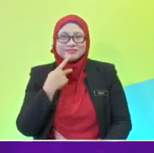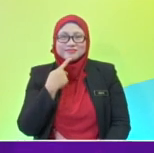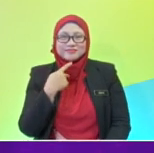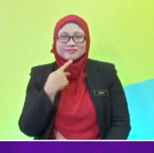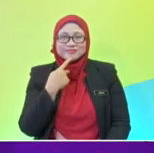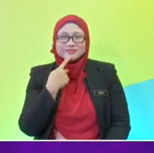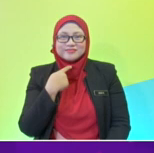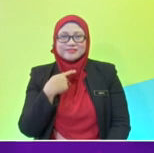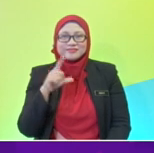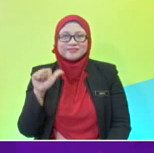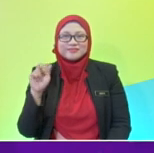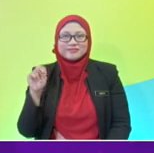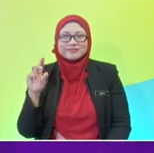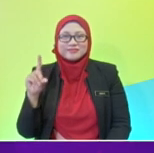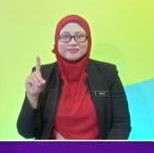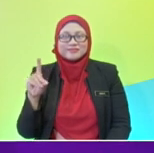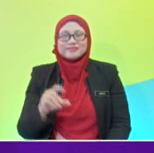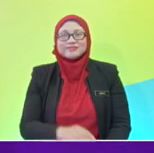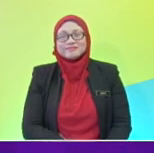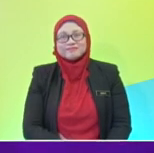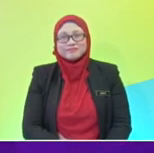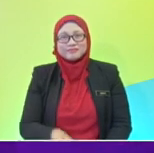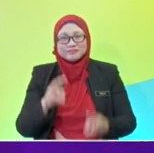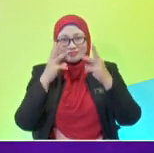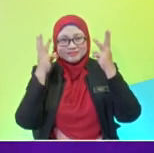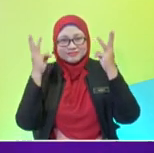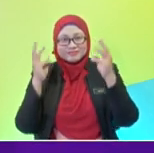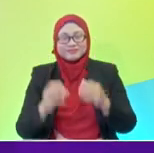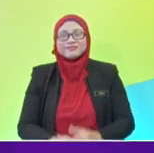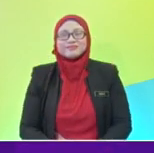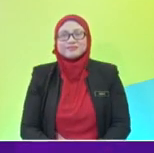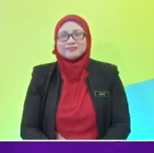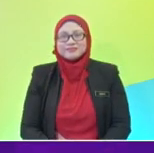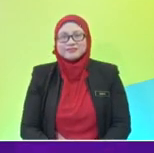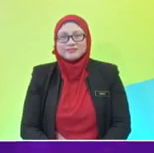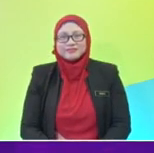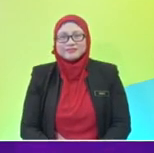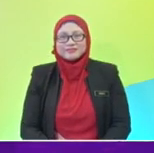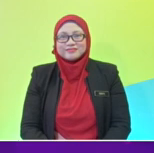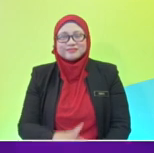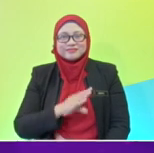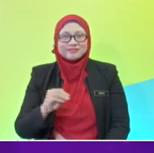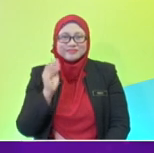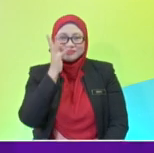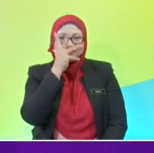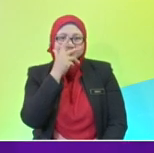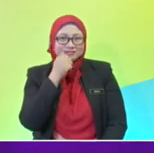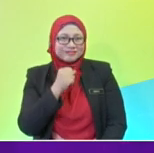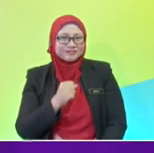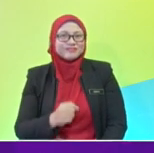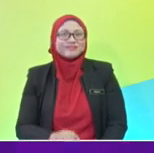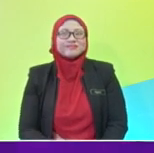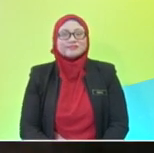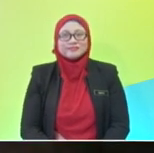Is it England? Pinkland. Pinkland. I love pink as well. Yeah. And it's the prettiest planet. Well done.